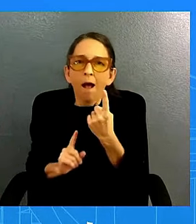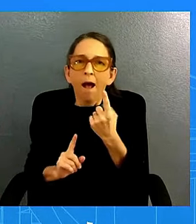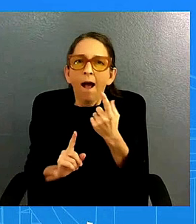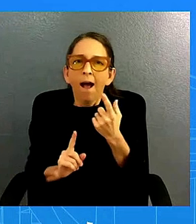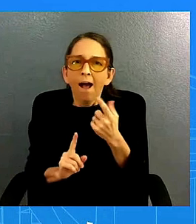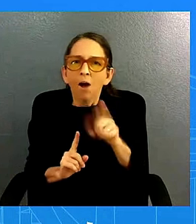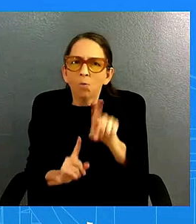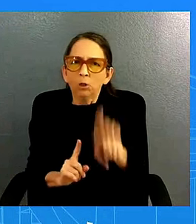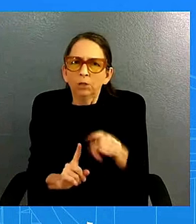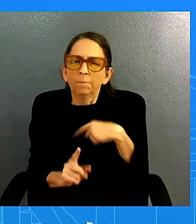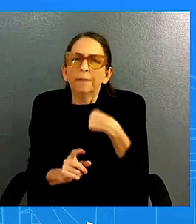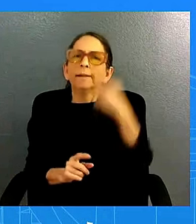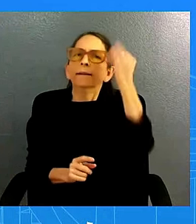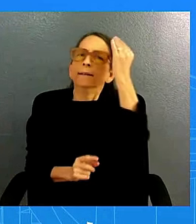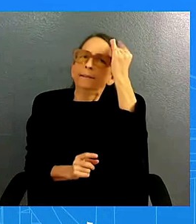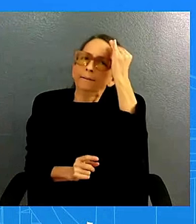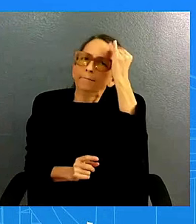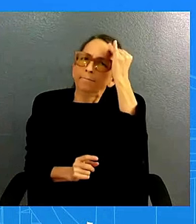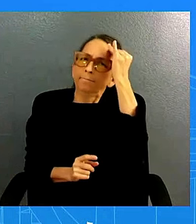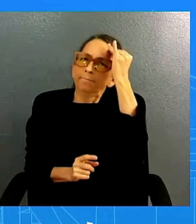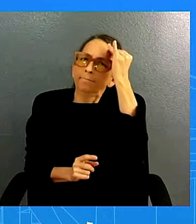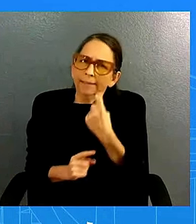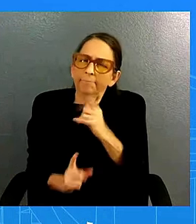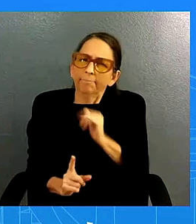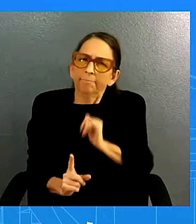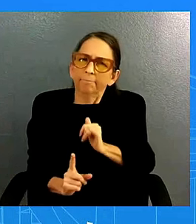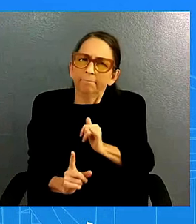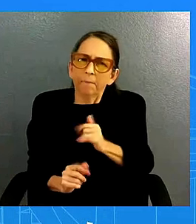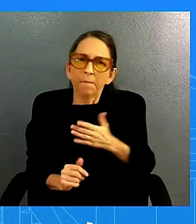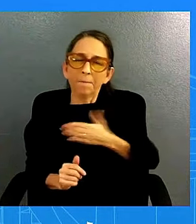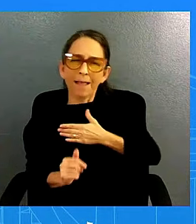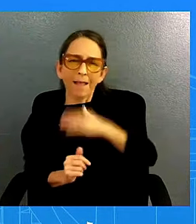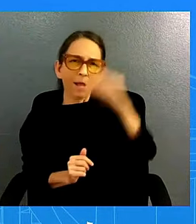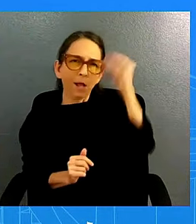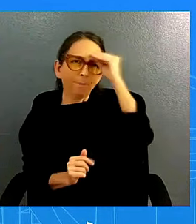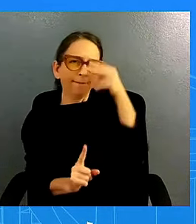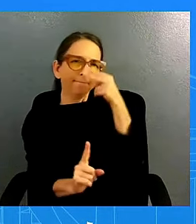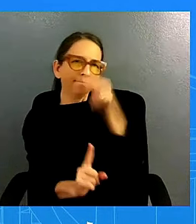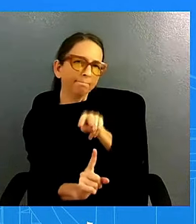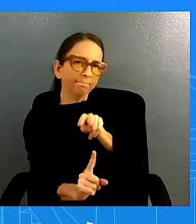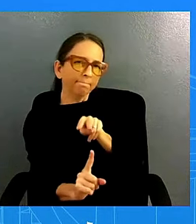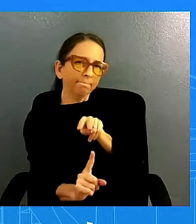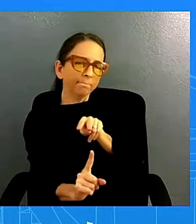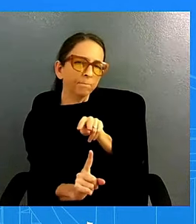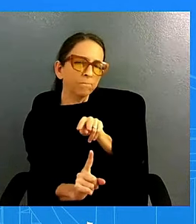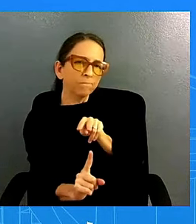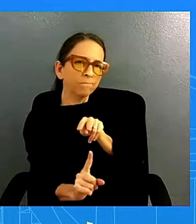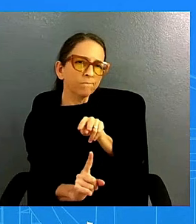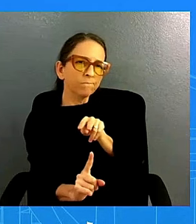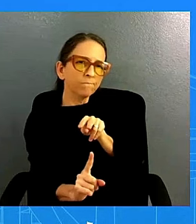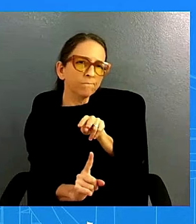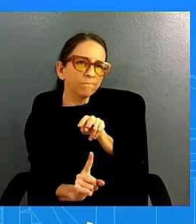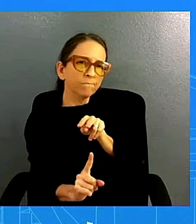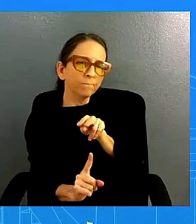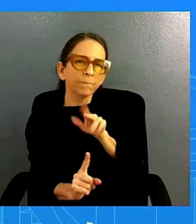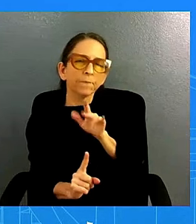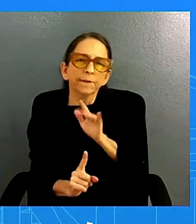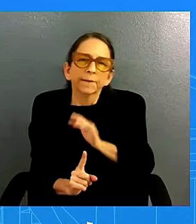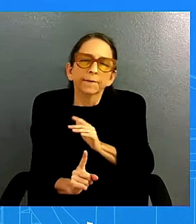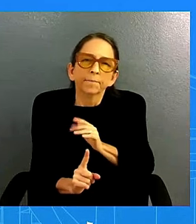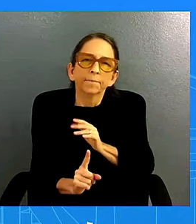where i go with that is what measures has president biden taken wherein